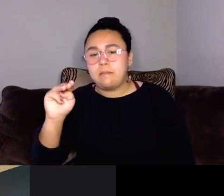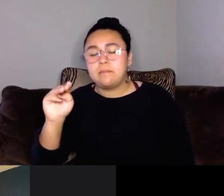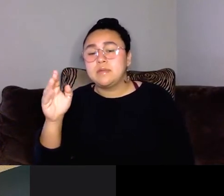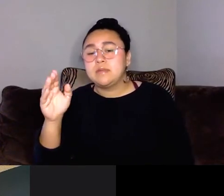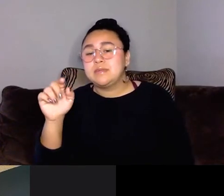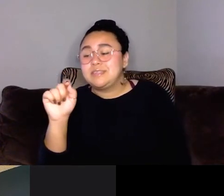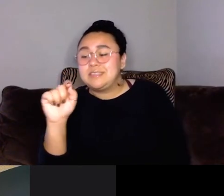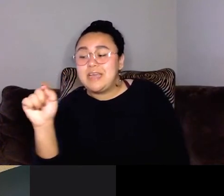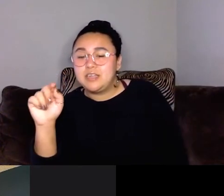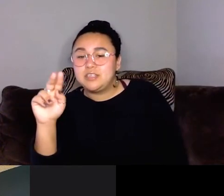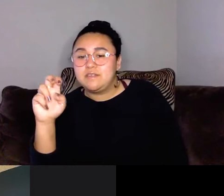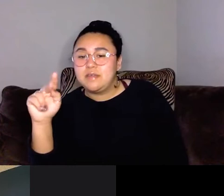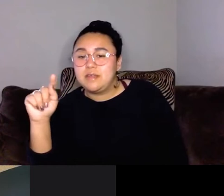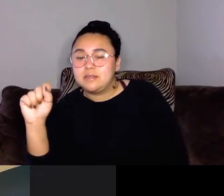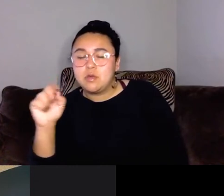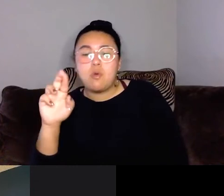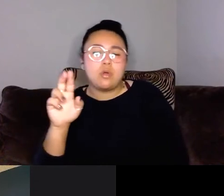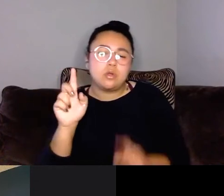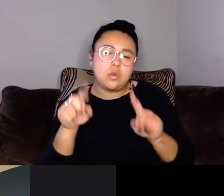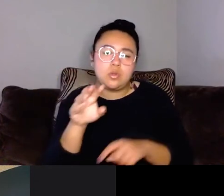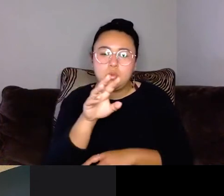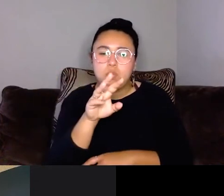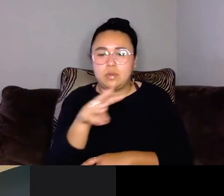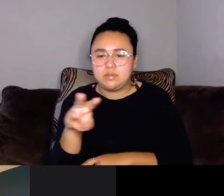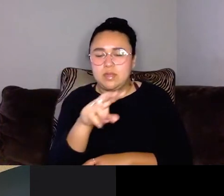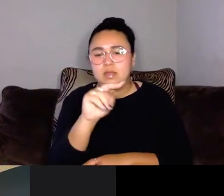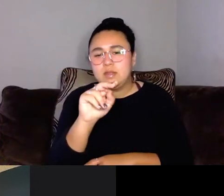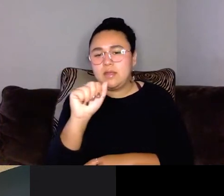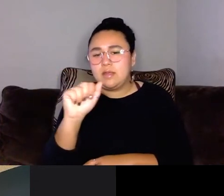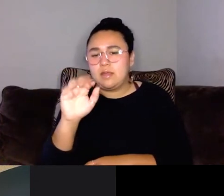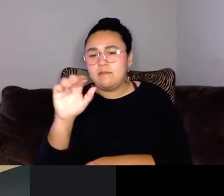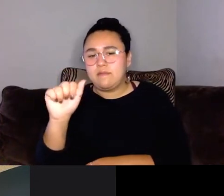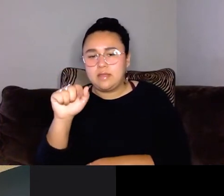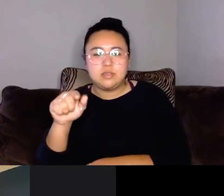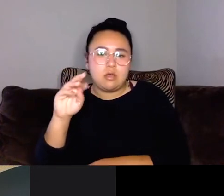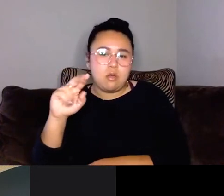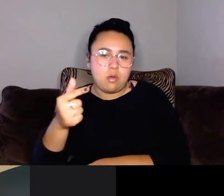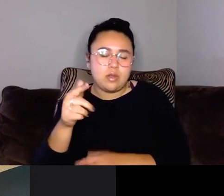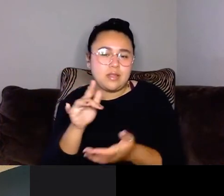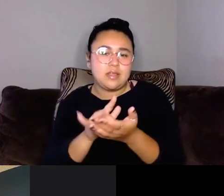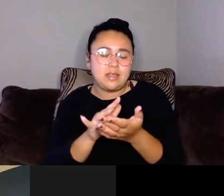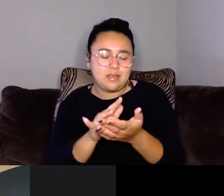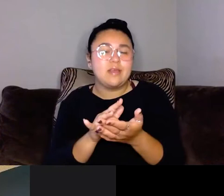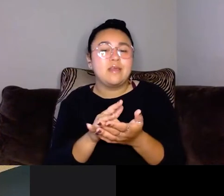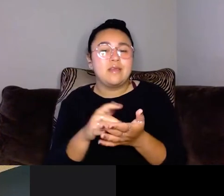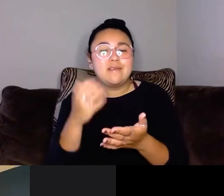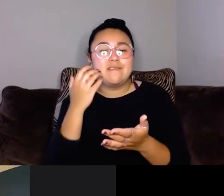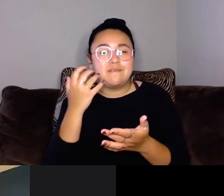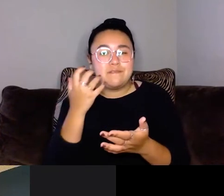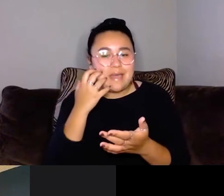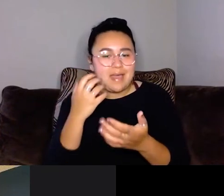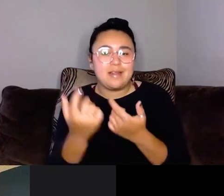or you can just go to NAFA.org, N-A-A-F-A.org and click on the Fat Liberation Month